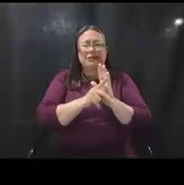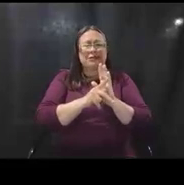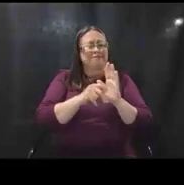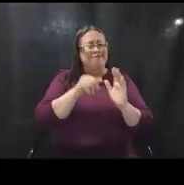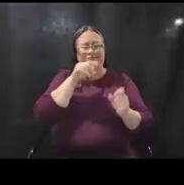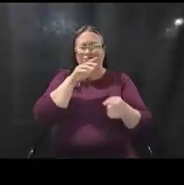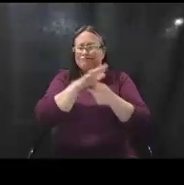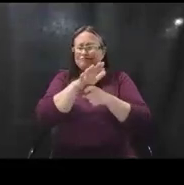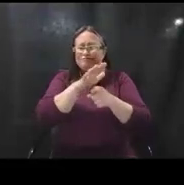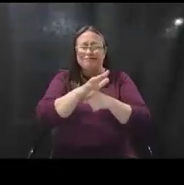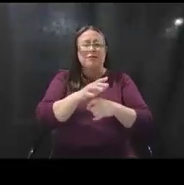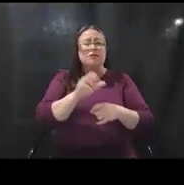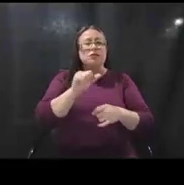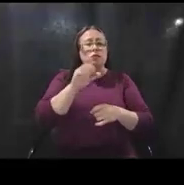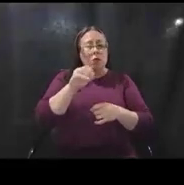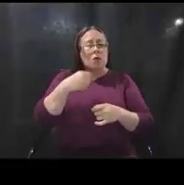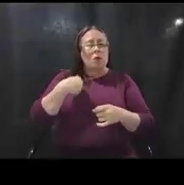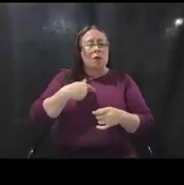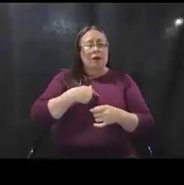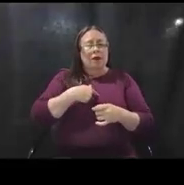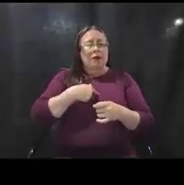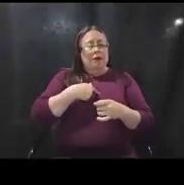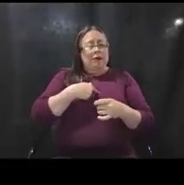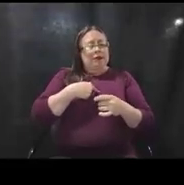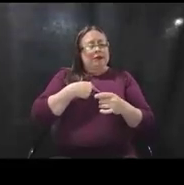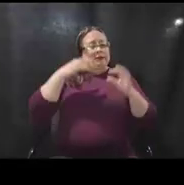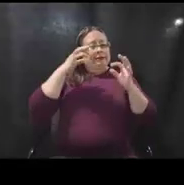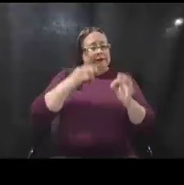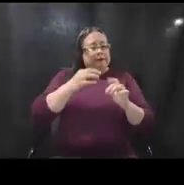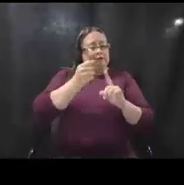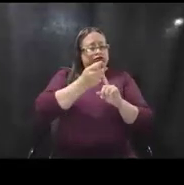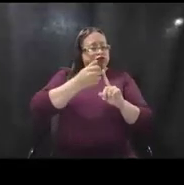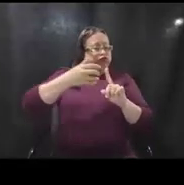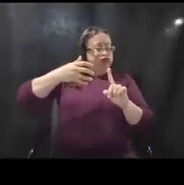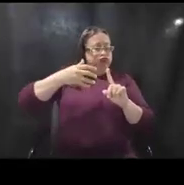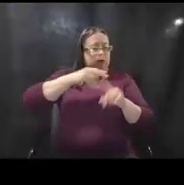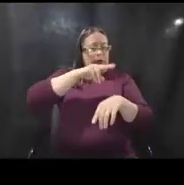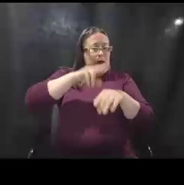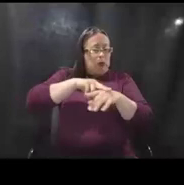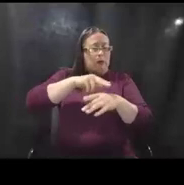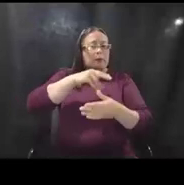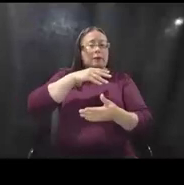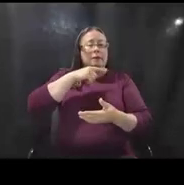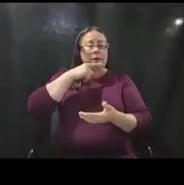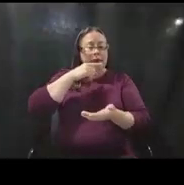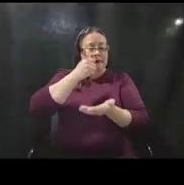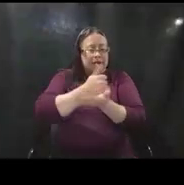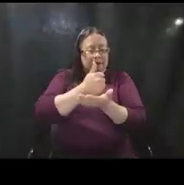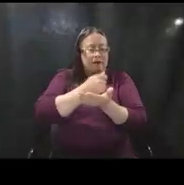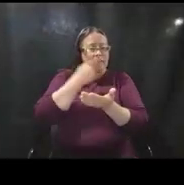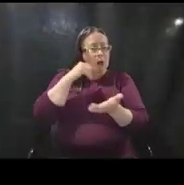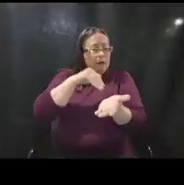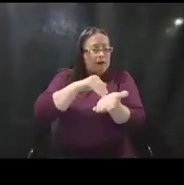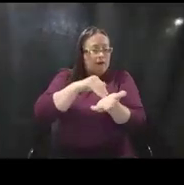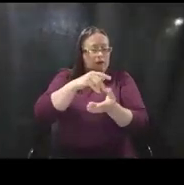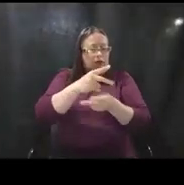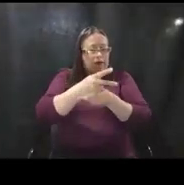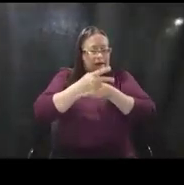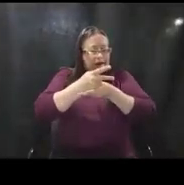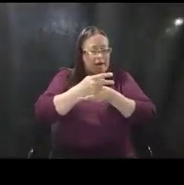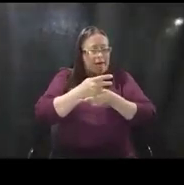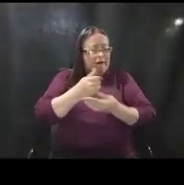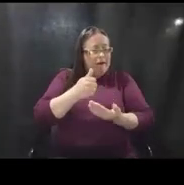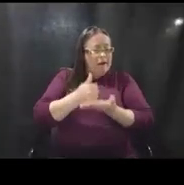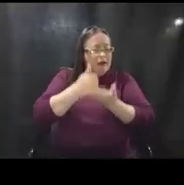adequate to address. And so we, uh, kind of expanded on our normal public assistance eligibility for medical care in order to